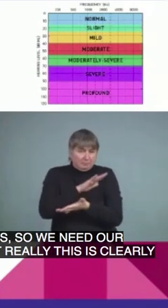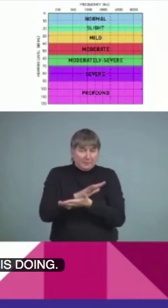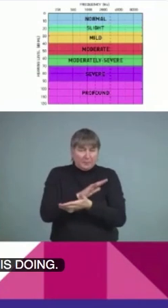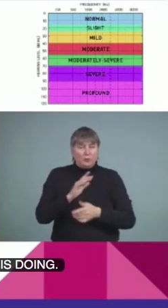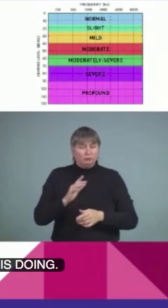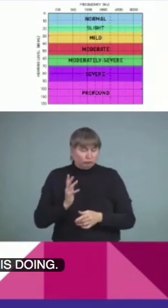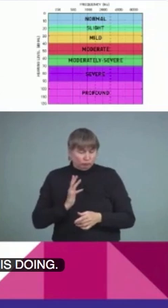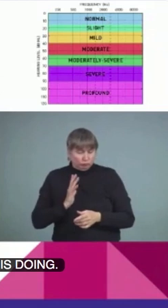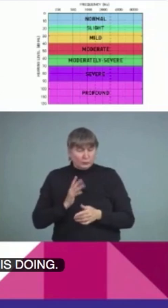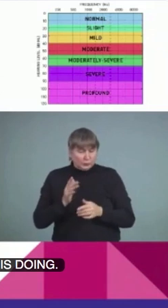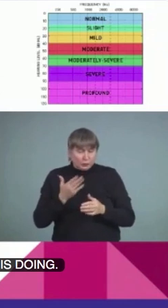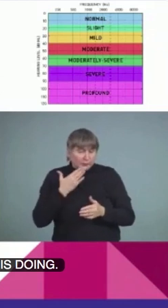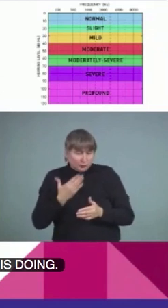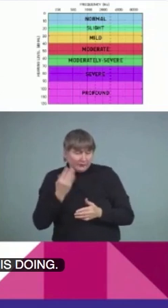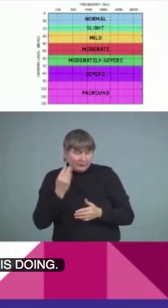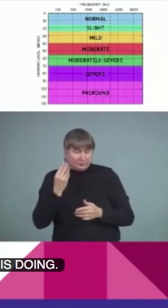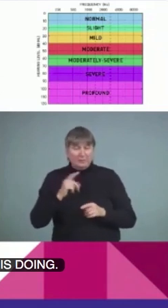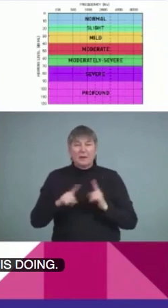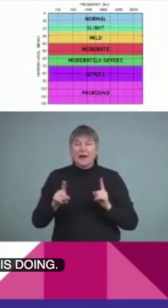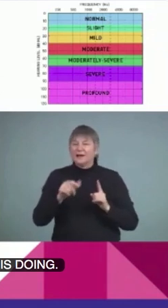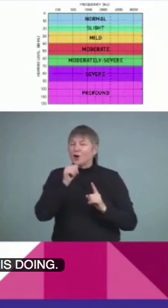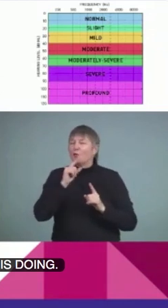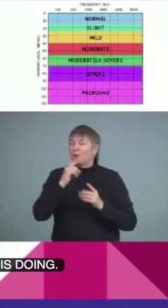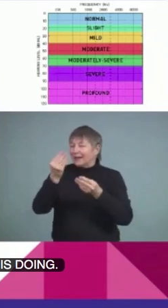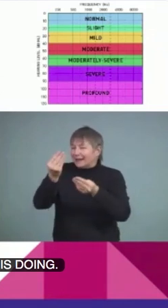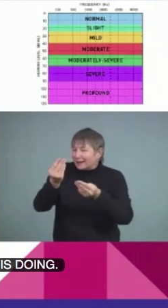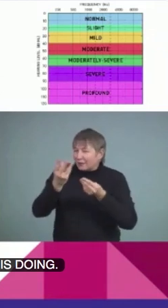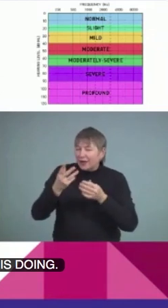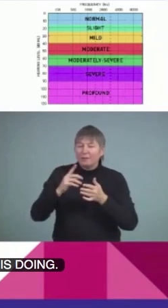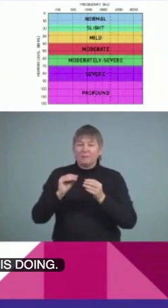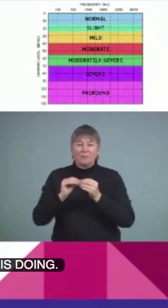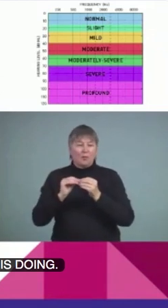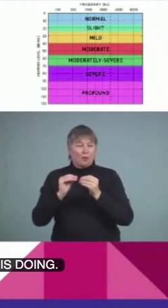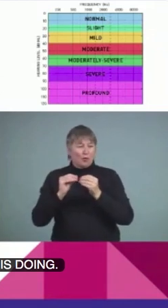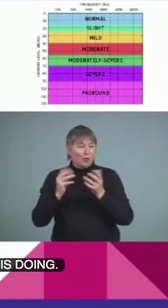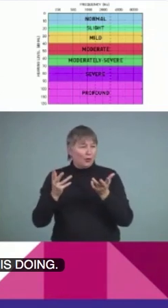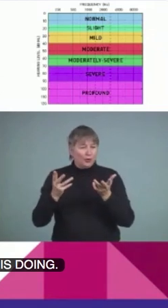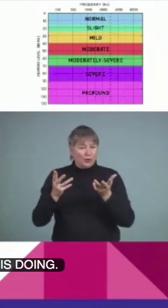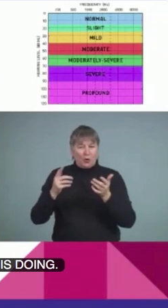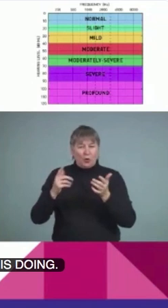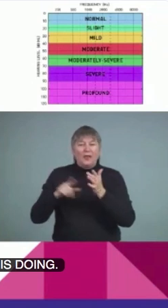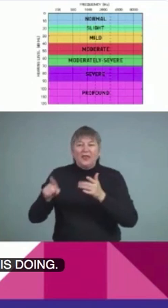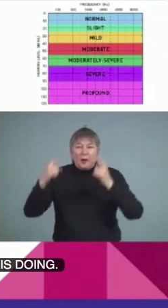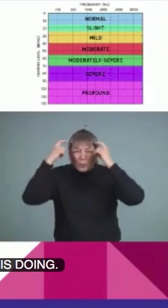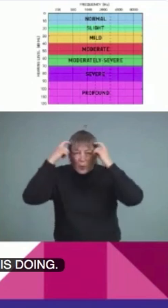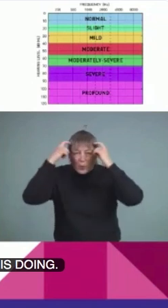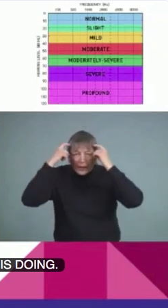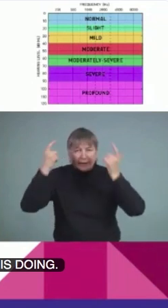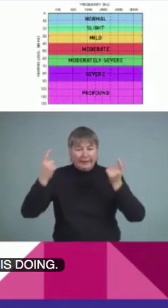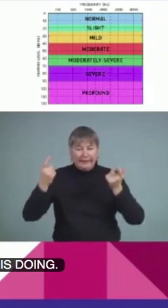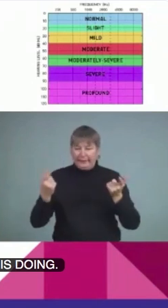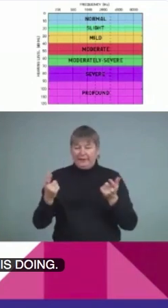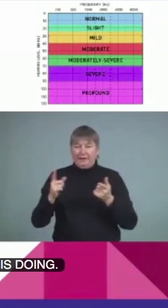really important to know in collecting, you know, reports from speech language pathologists or any other